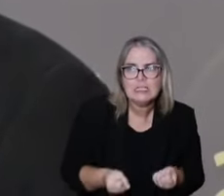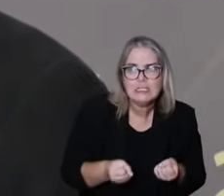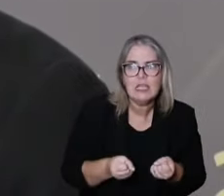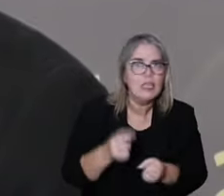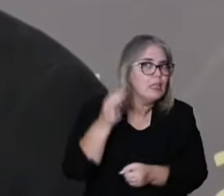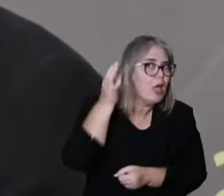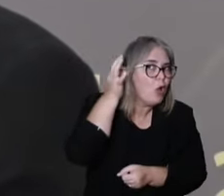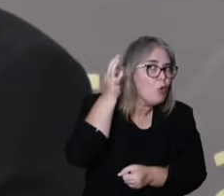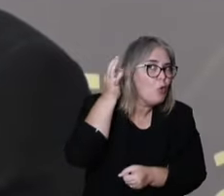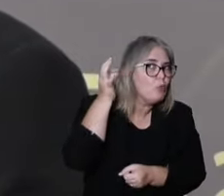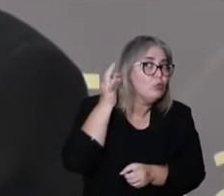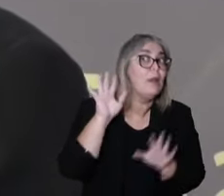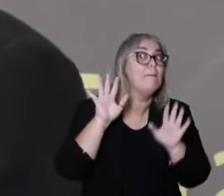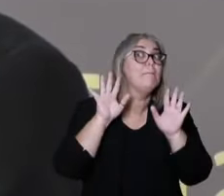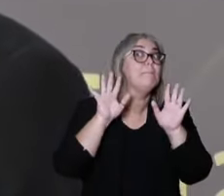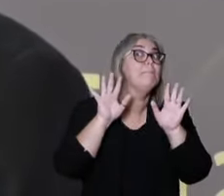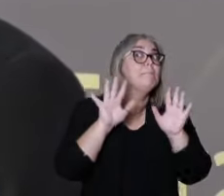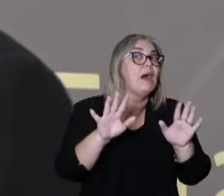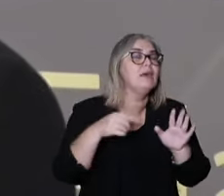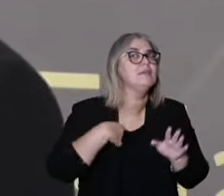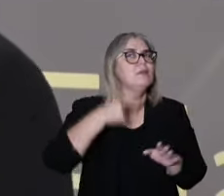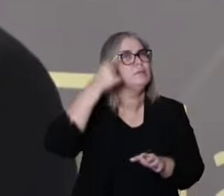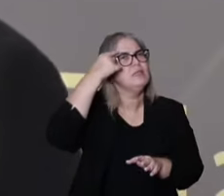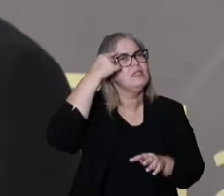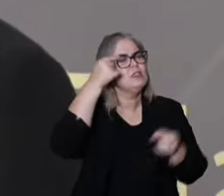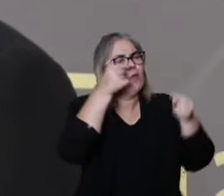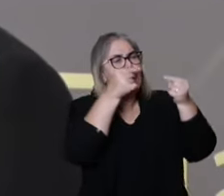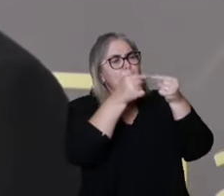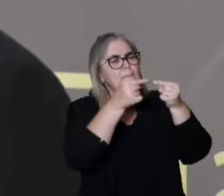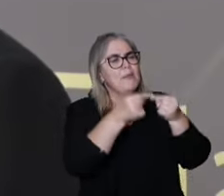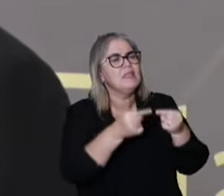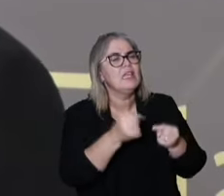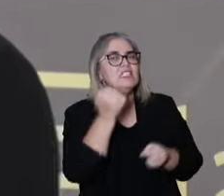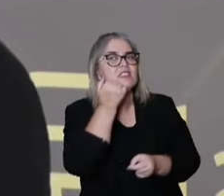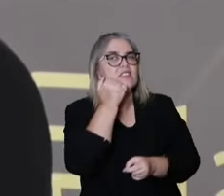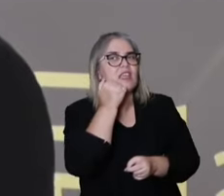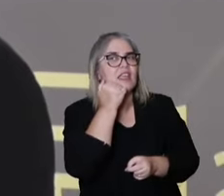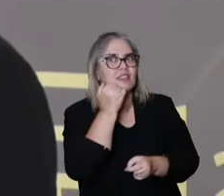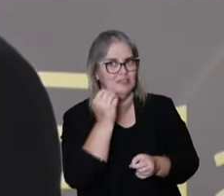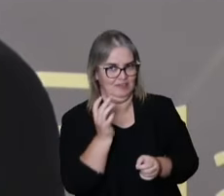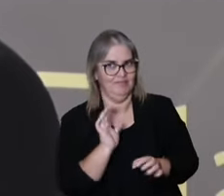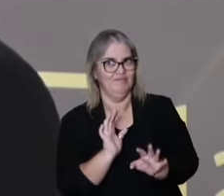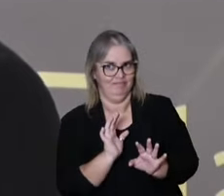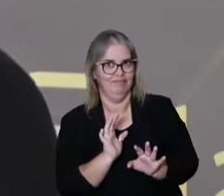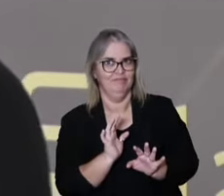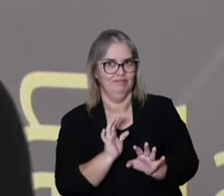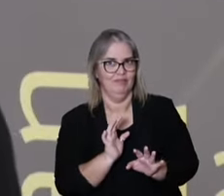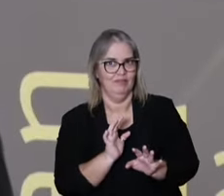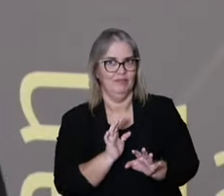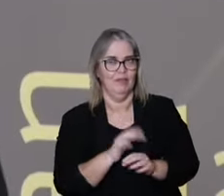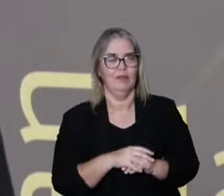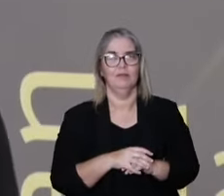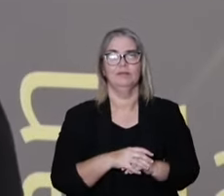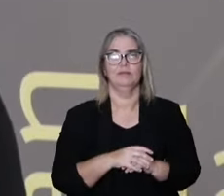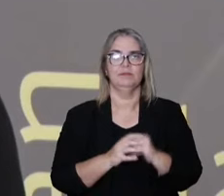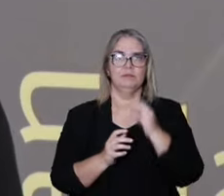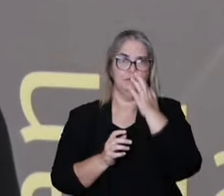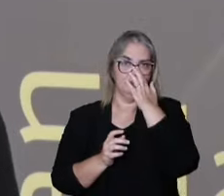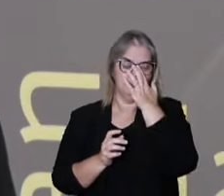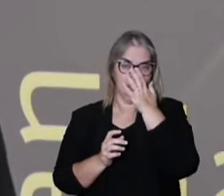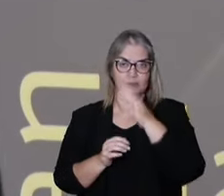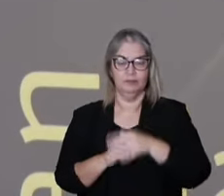acupuncture as long as there are the points I find some correlation. And so it ends up being